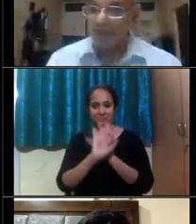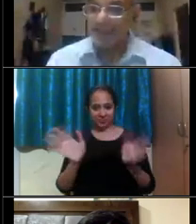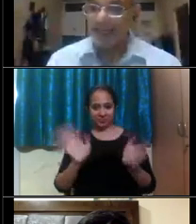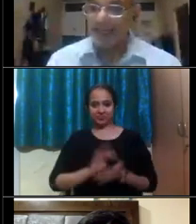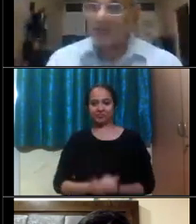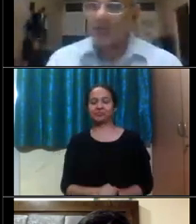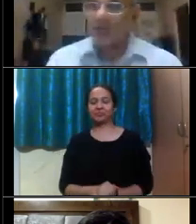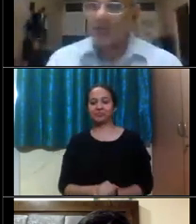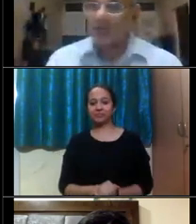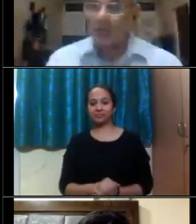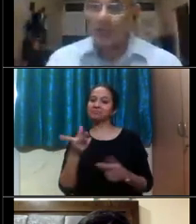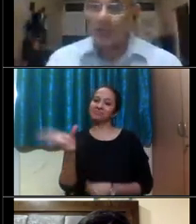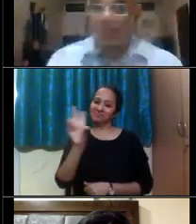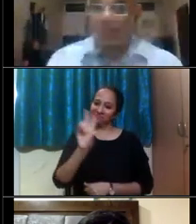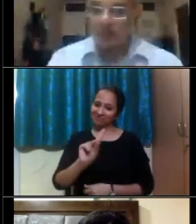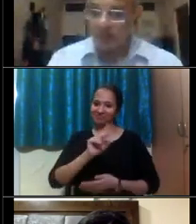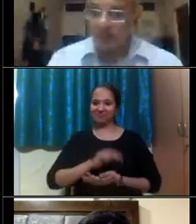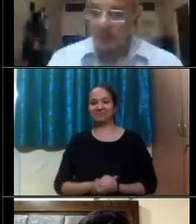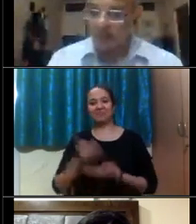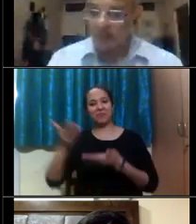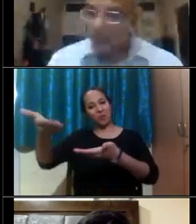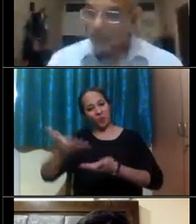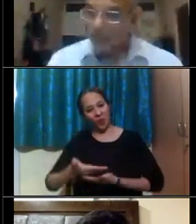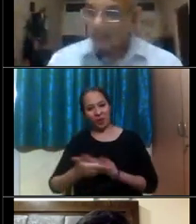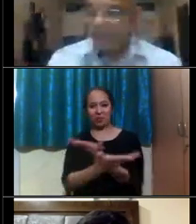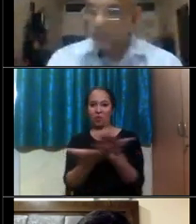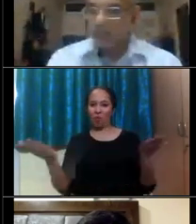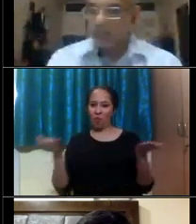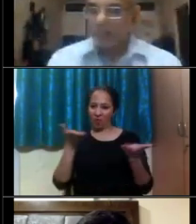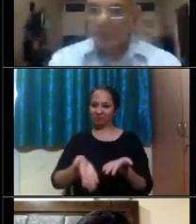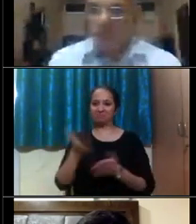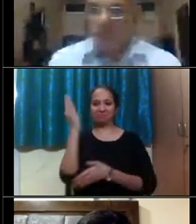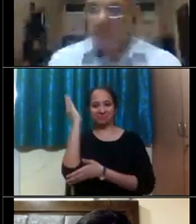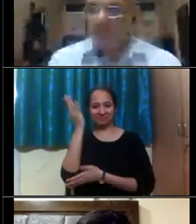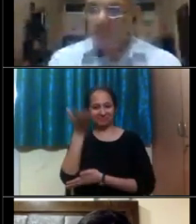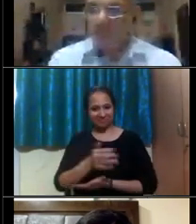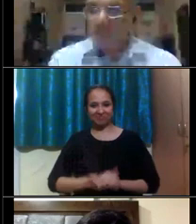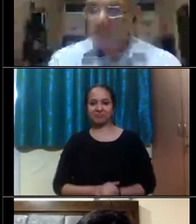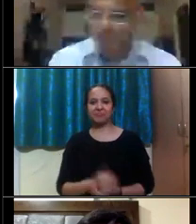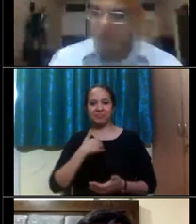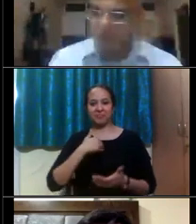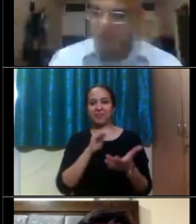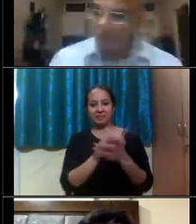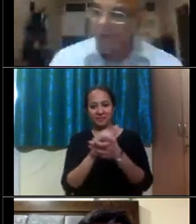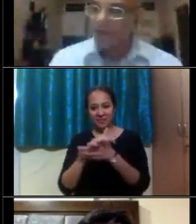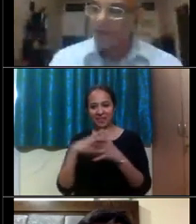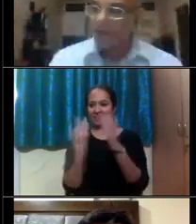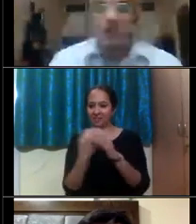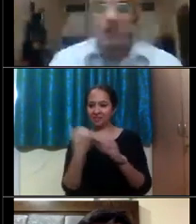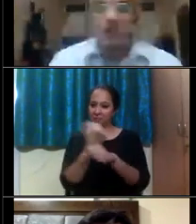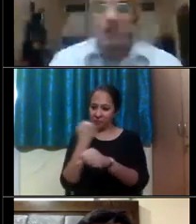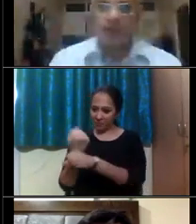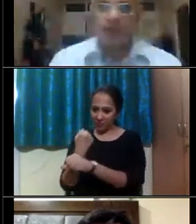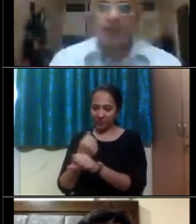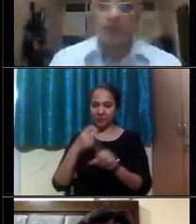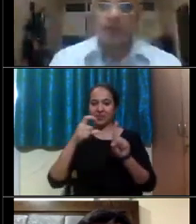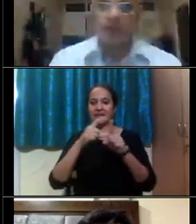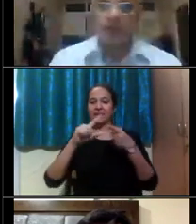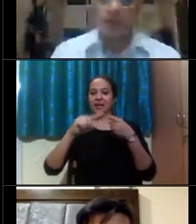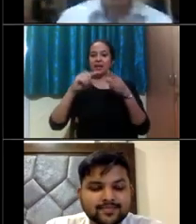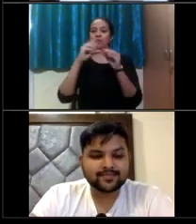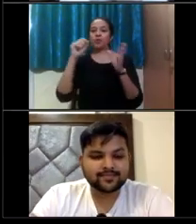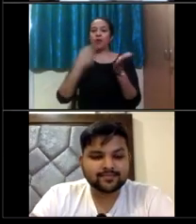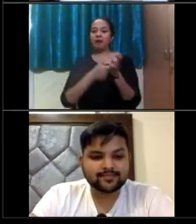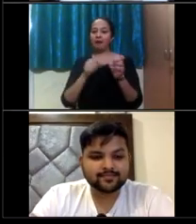So once again, welcome to this talk. My colleague, Dr. Deborah Rosario will now introduce